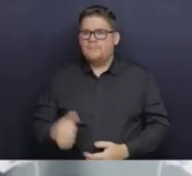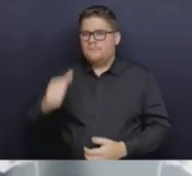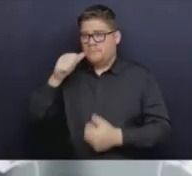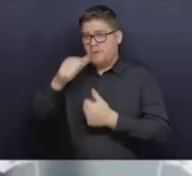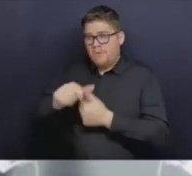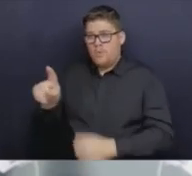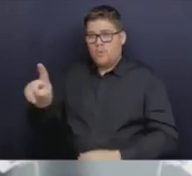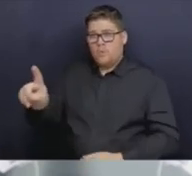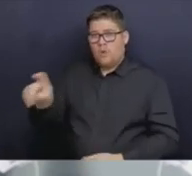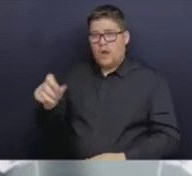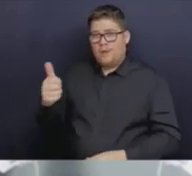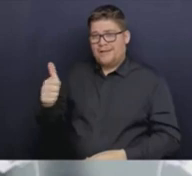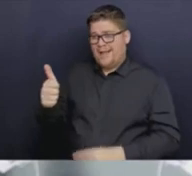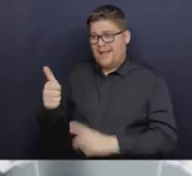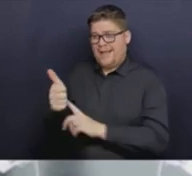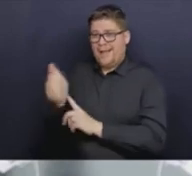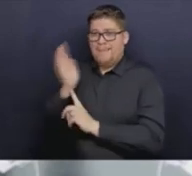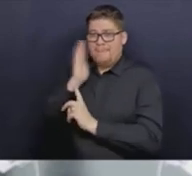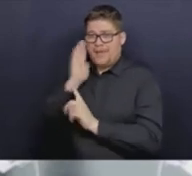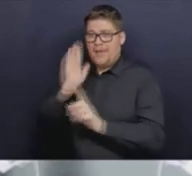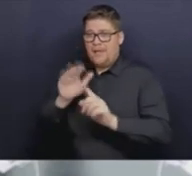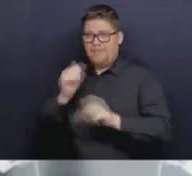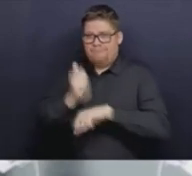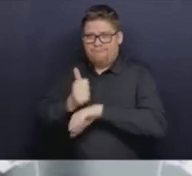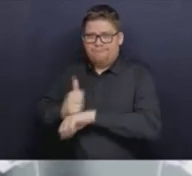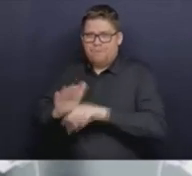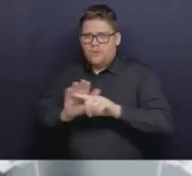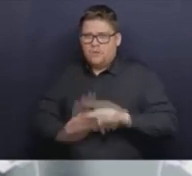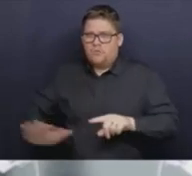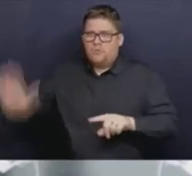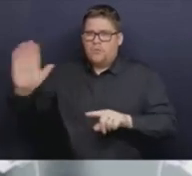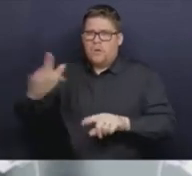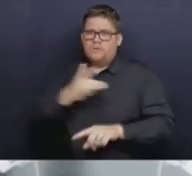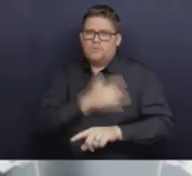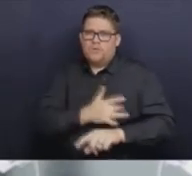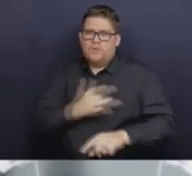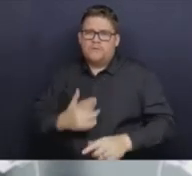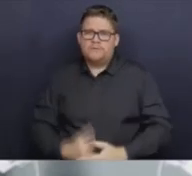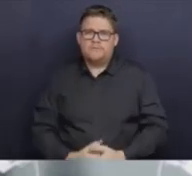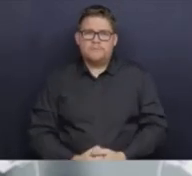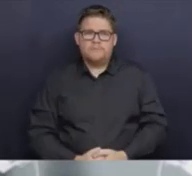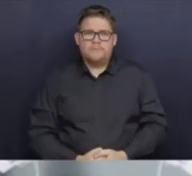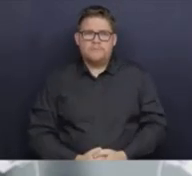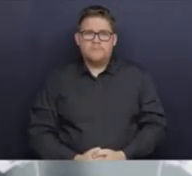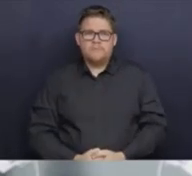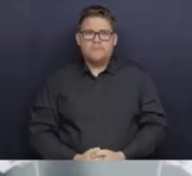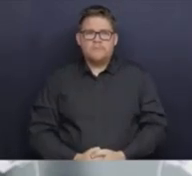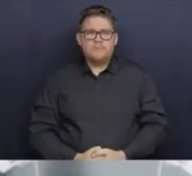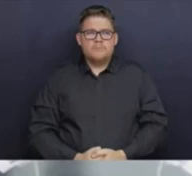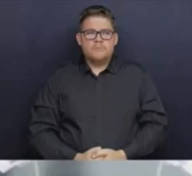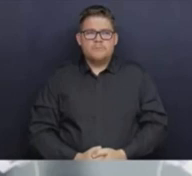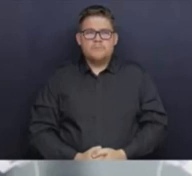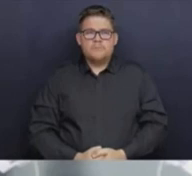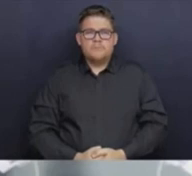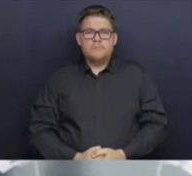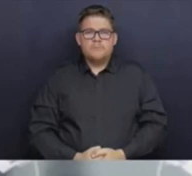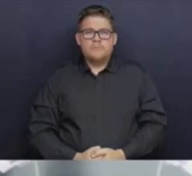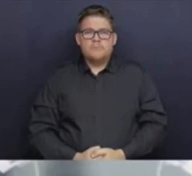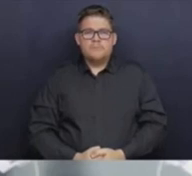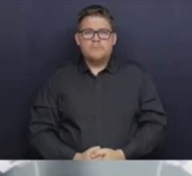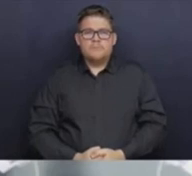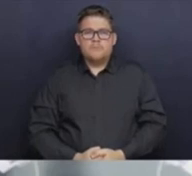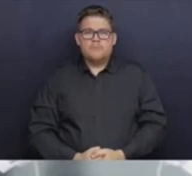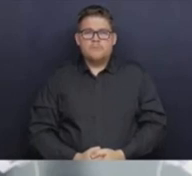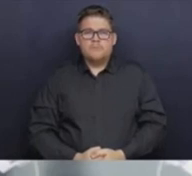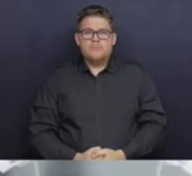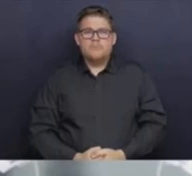capacity in the province. This is obviously the week when we see our highest census, but we also saw significantly higher census